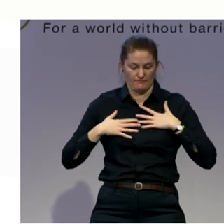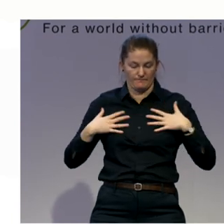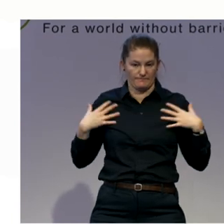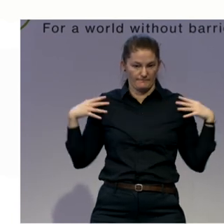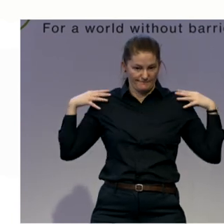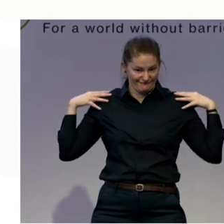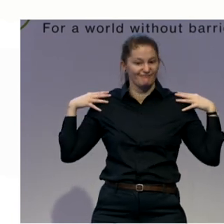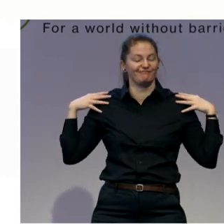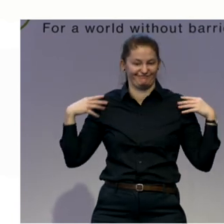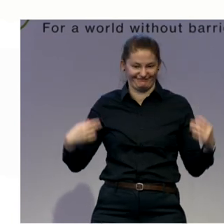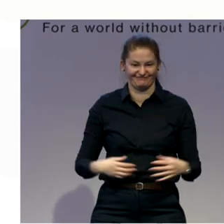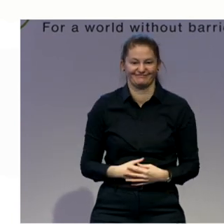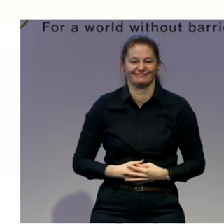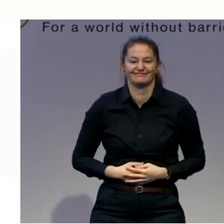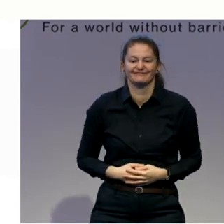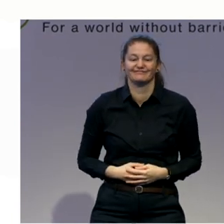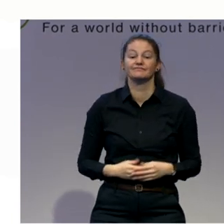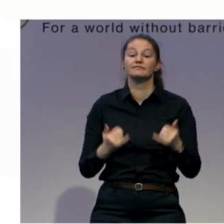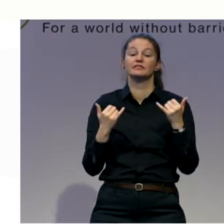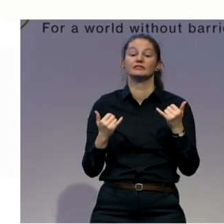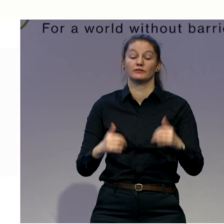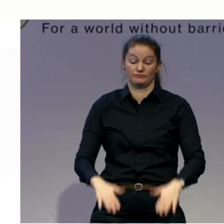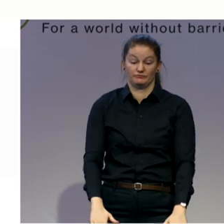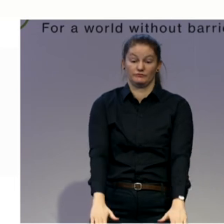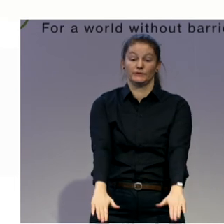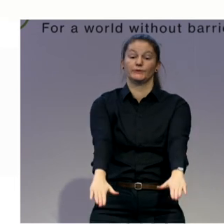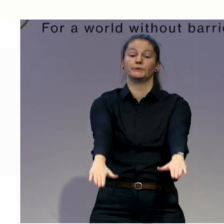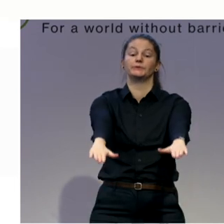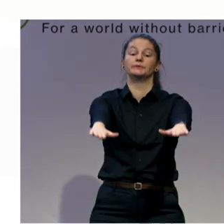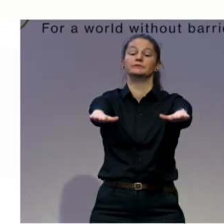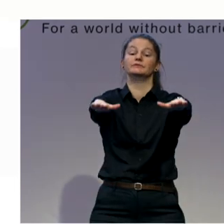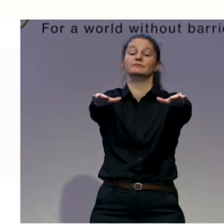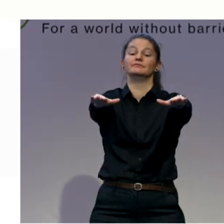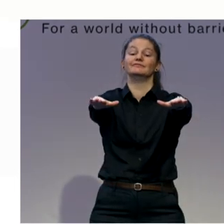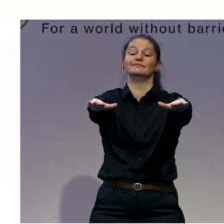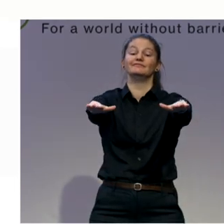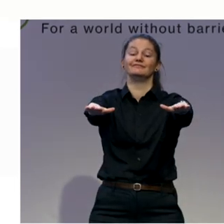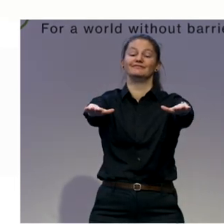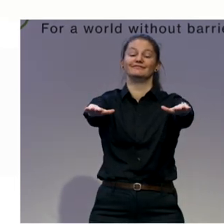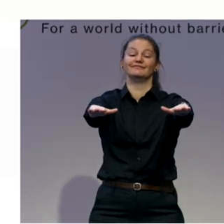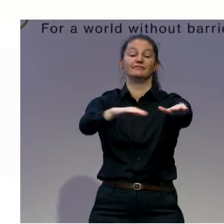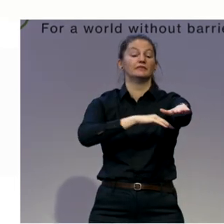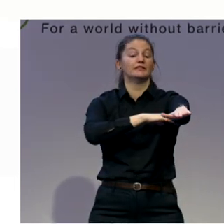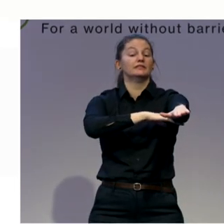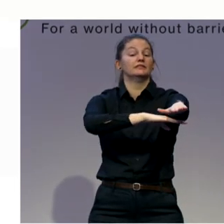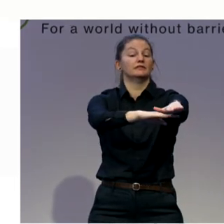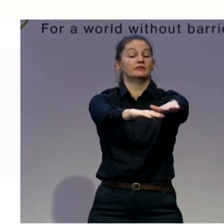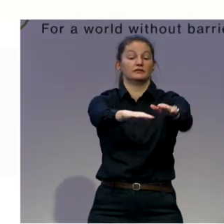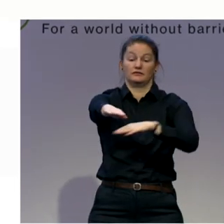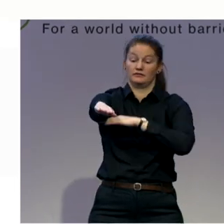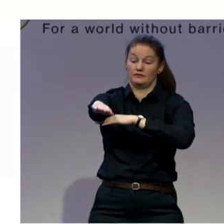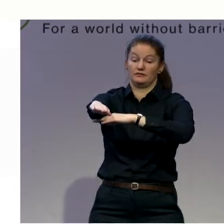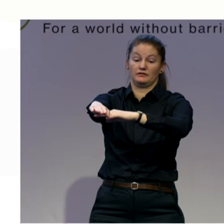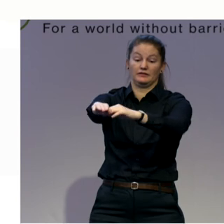this. Move your arms forward so they are parallel with the floor. Find